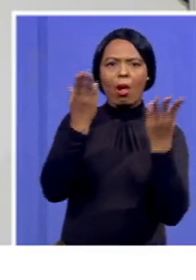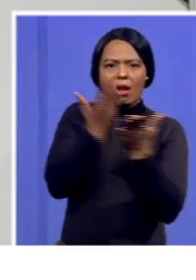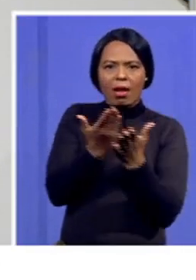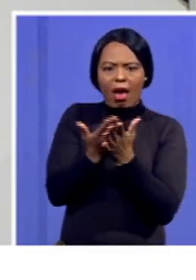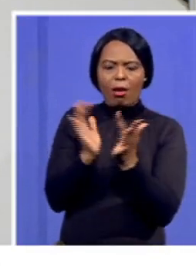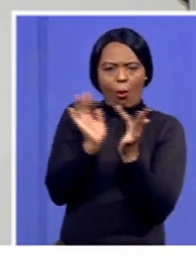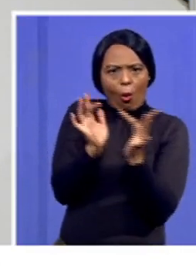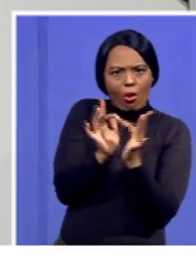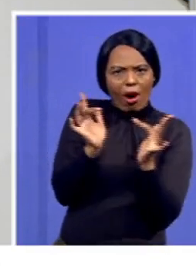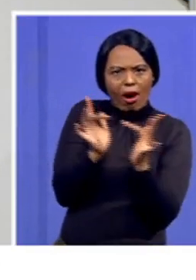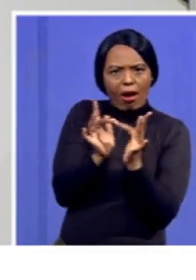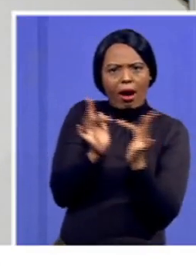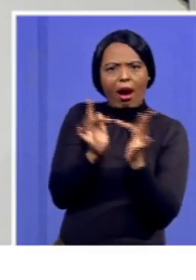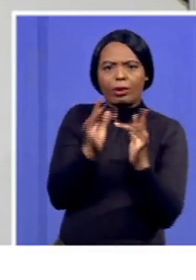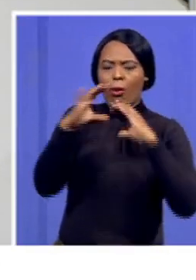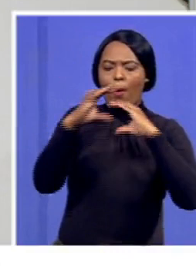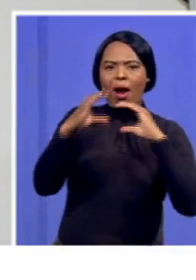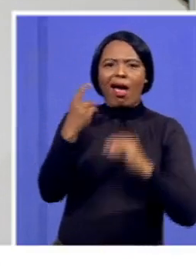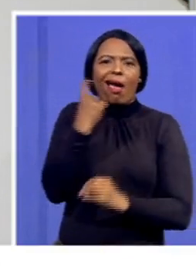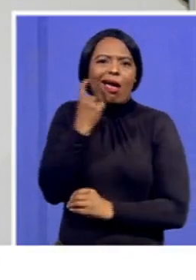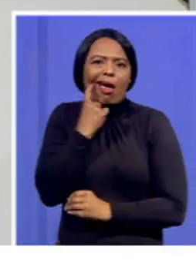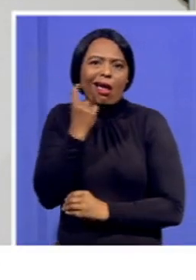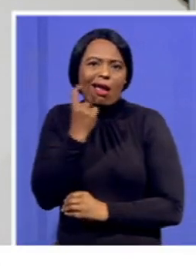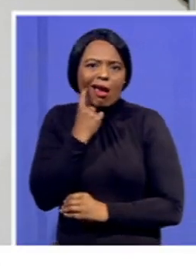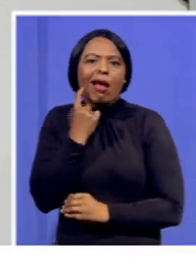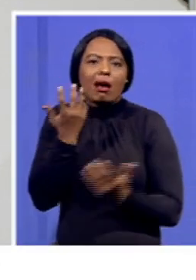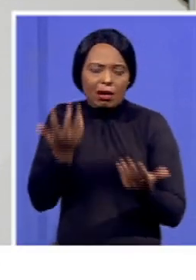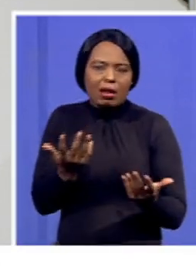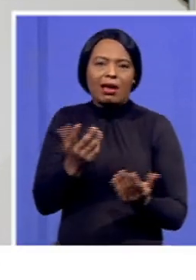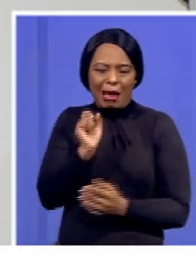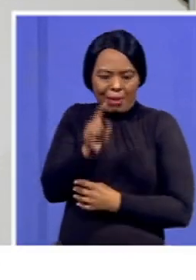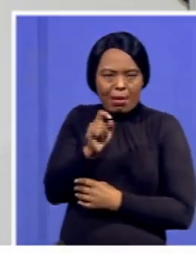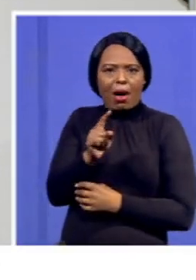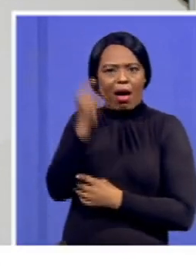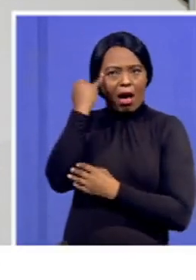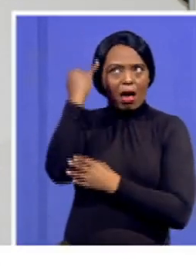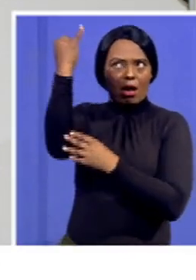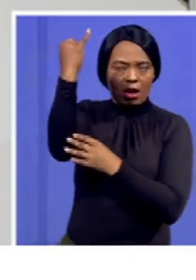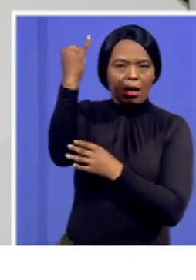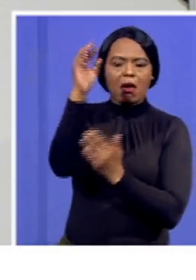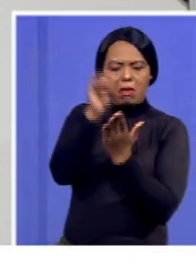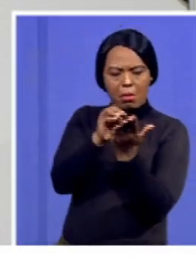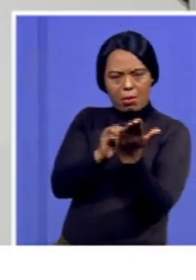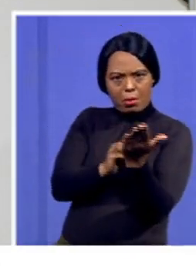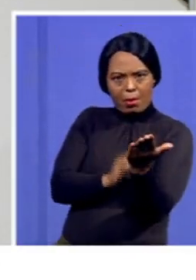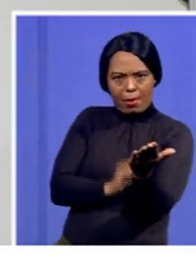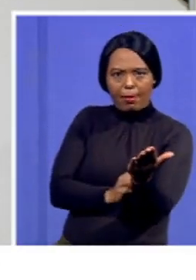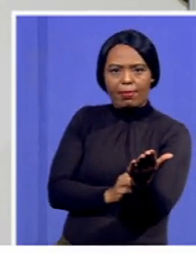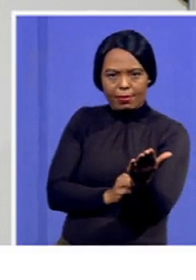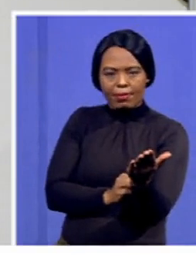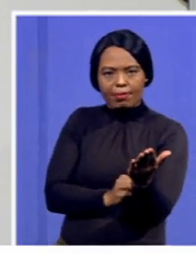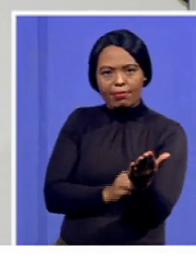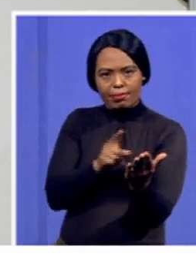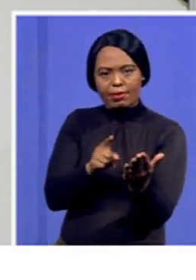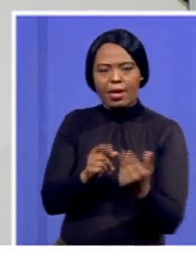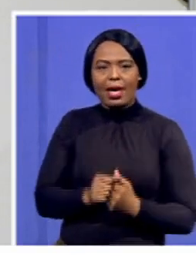Africans into the broadband and that is what we are working towards and would expect to be